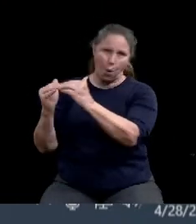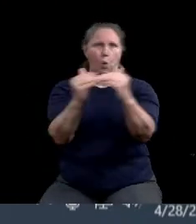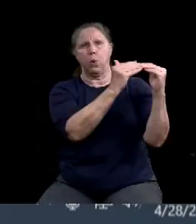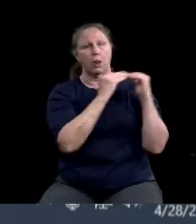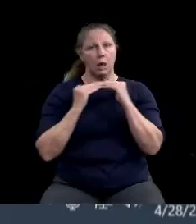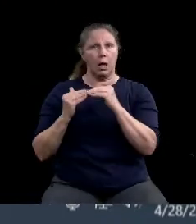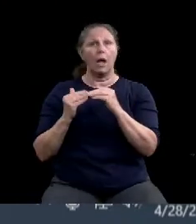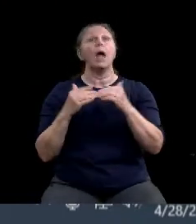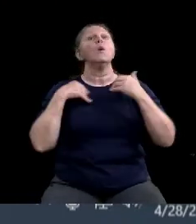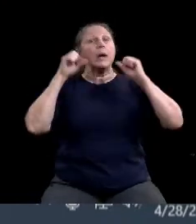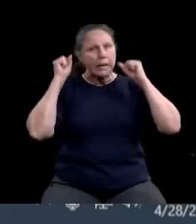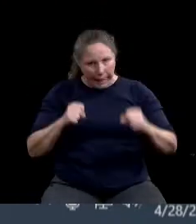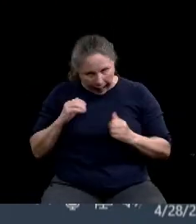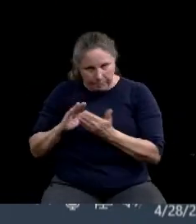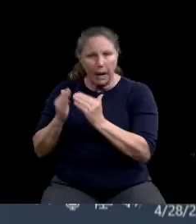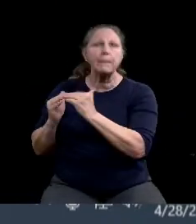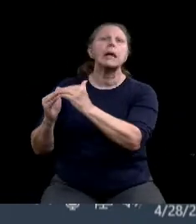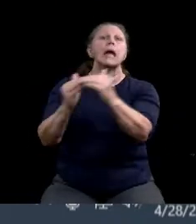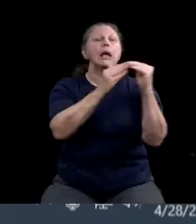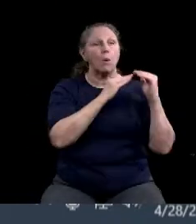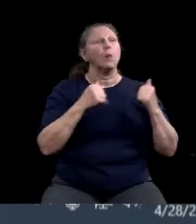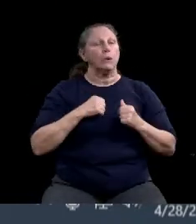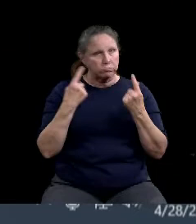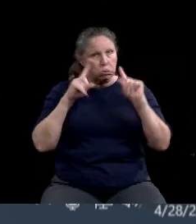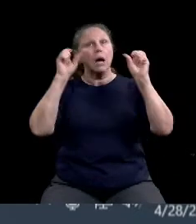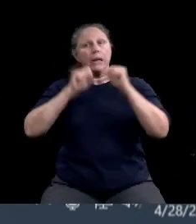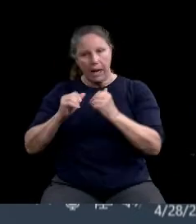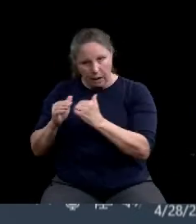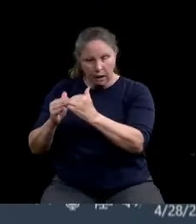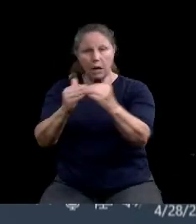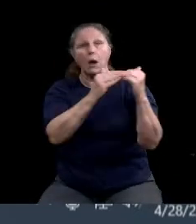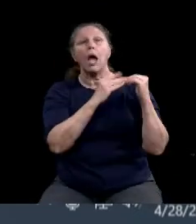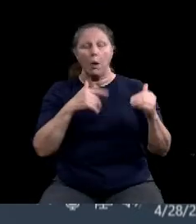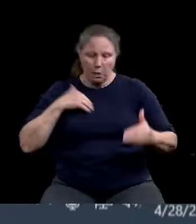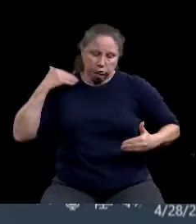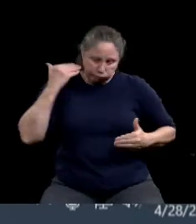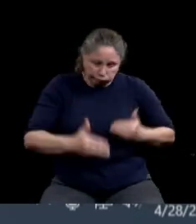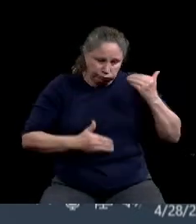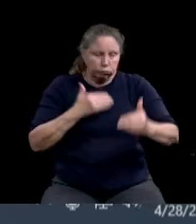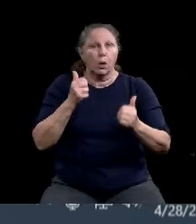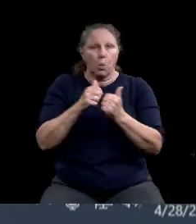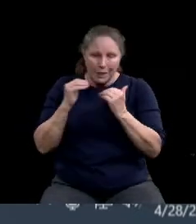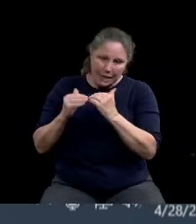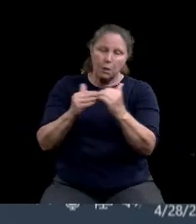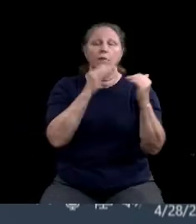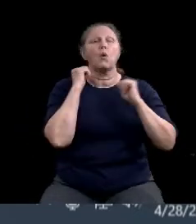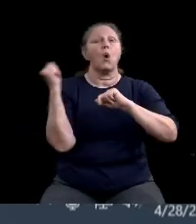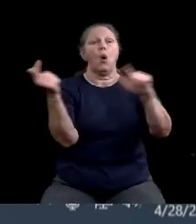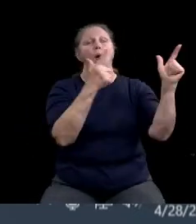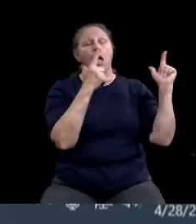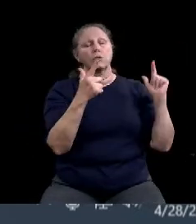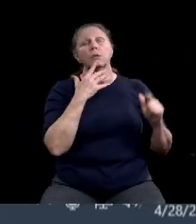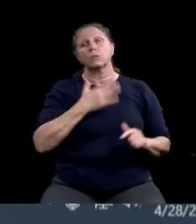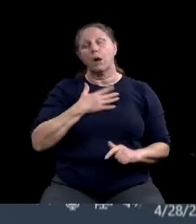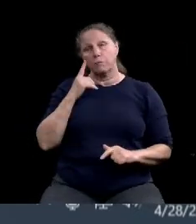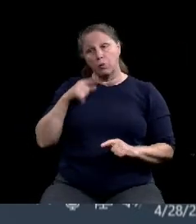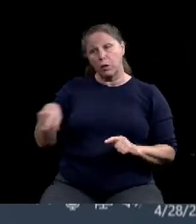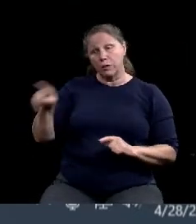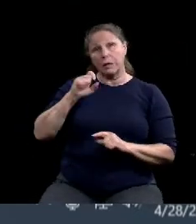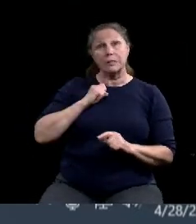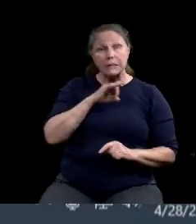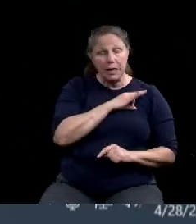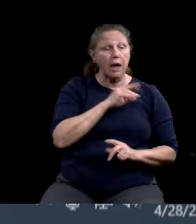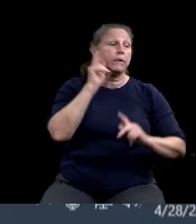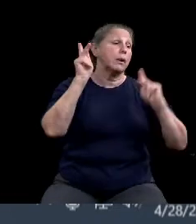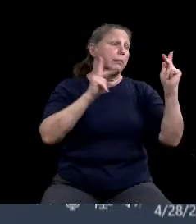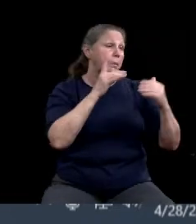are moving forward with this. And so I'm just so grateful for the staff that we have, for the people that are leading this effort. And I know that it's,